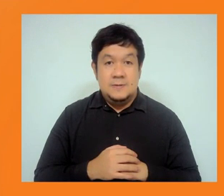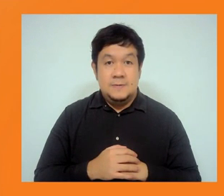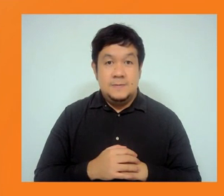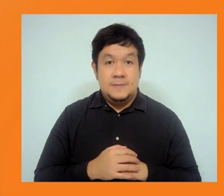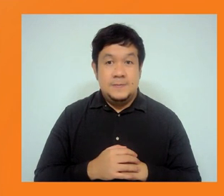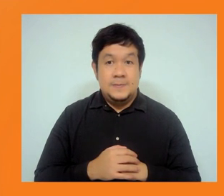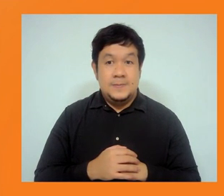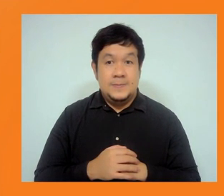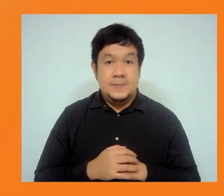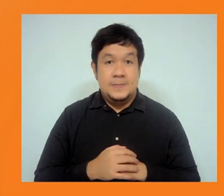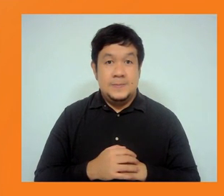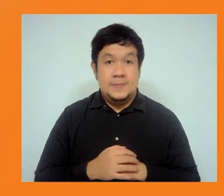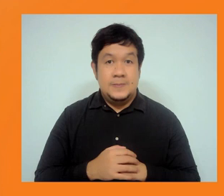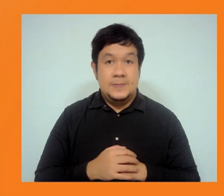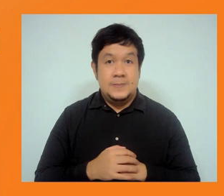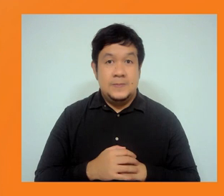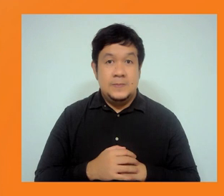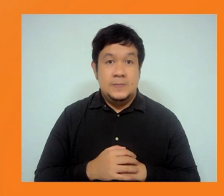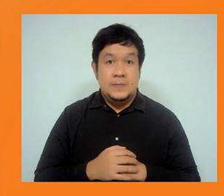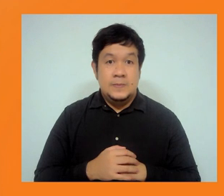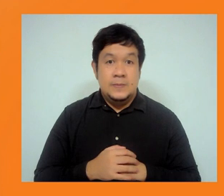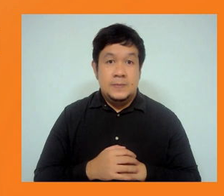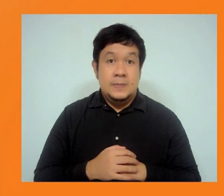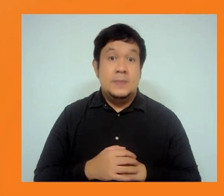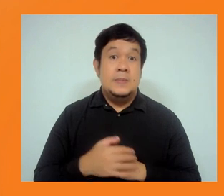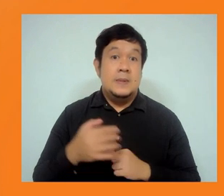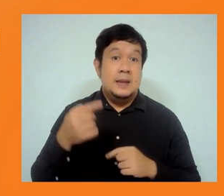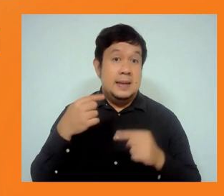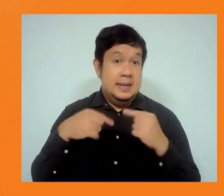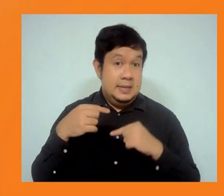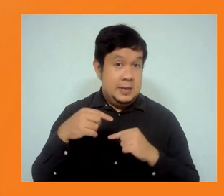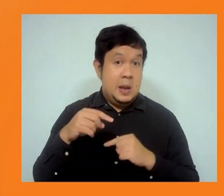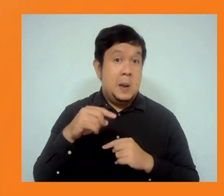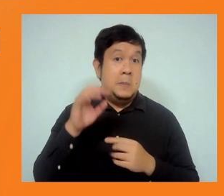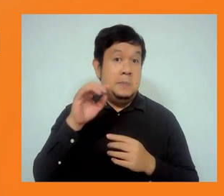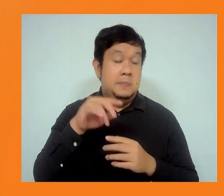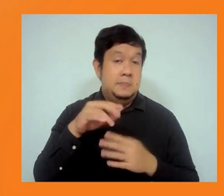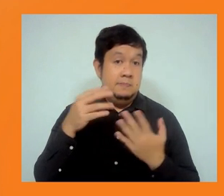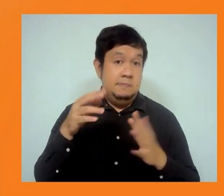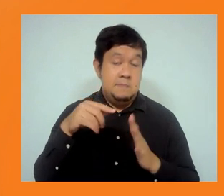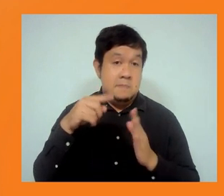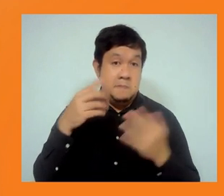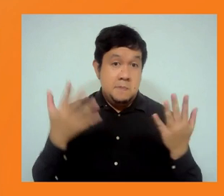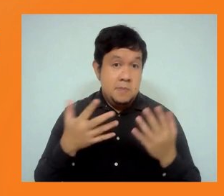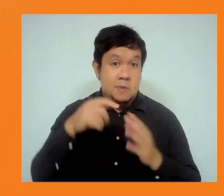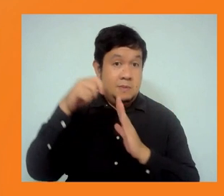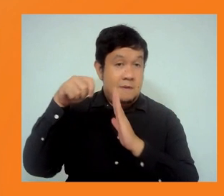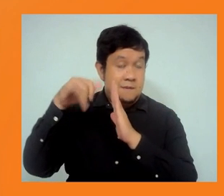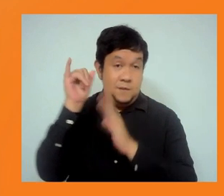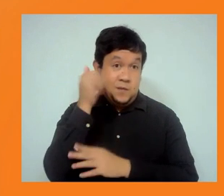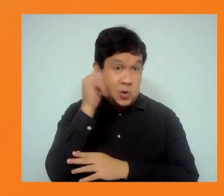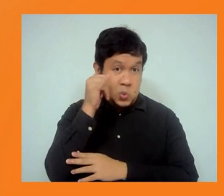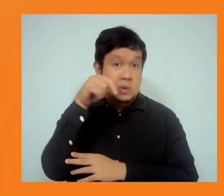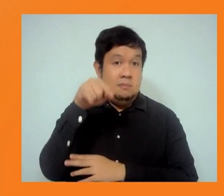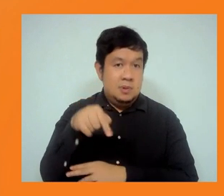you know, obviously from Vidya, loss of life, unremediated impacts. mean, that's not certainly anything